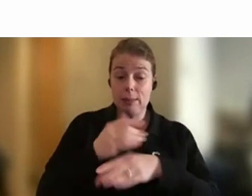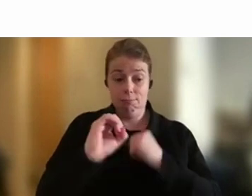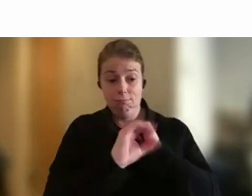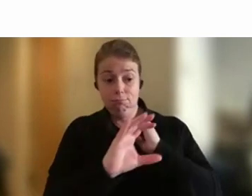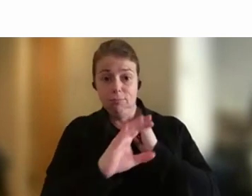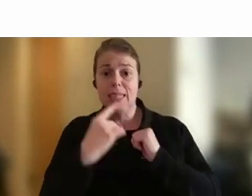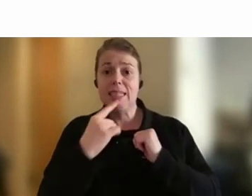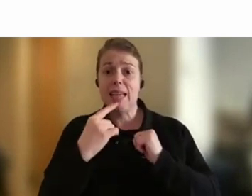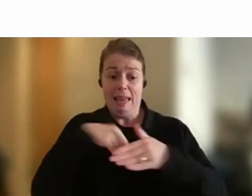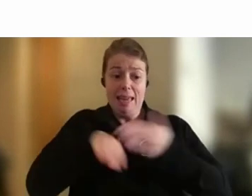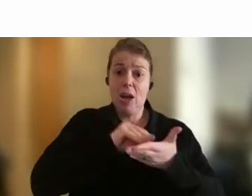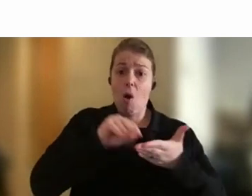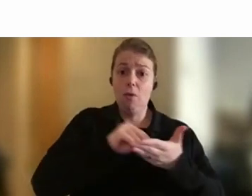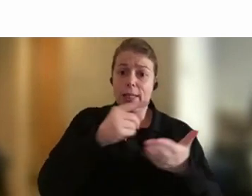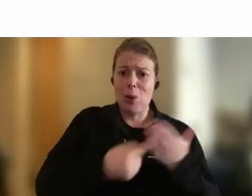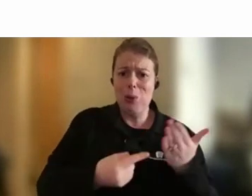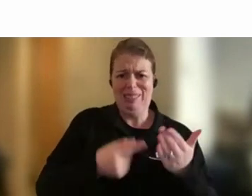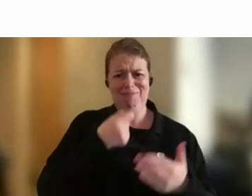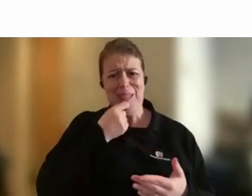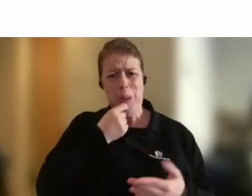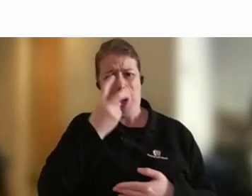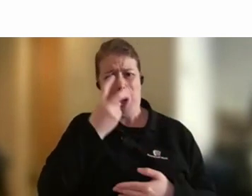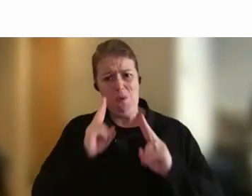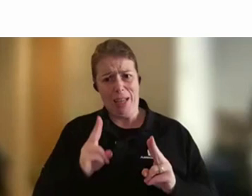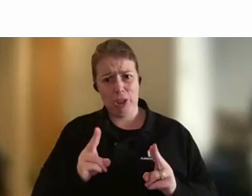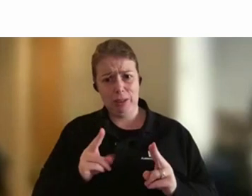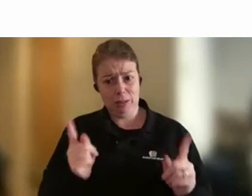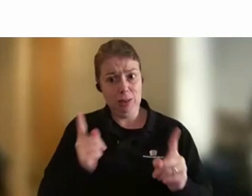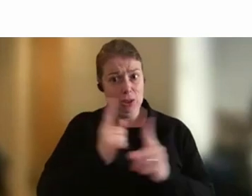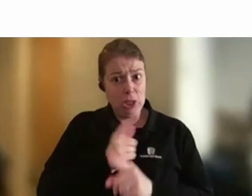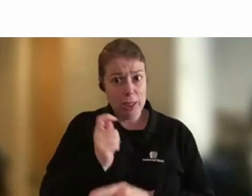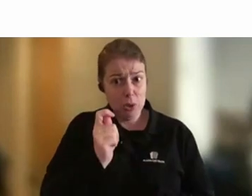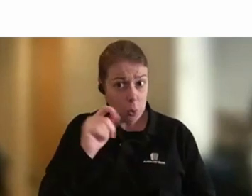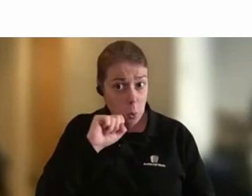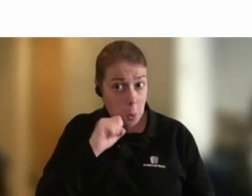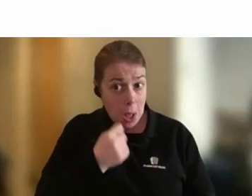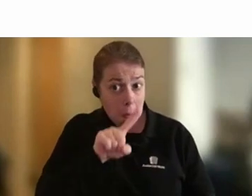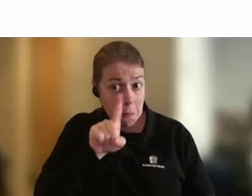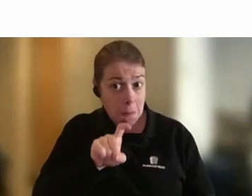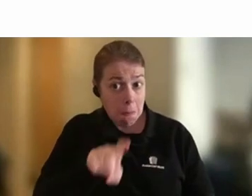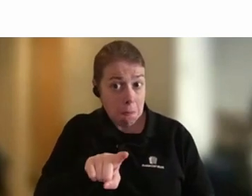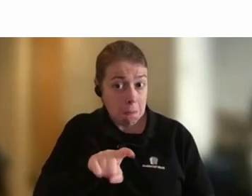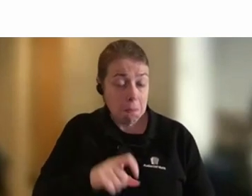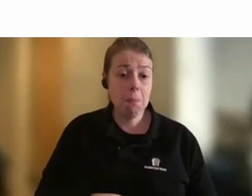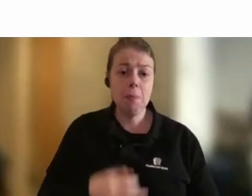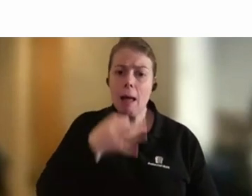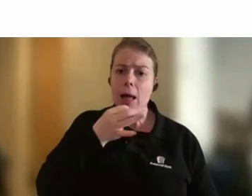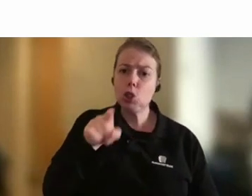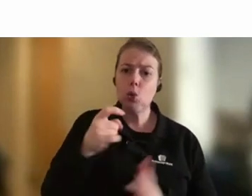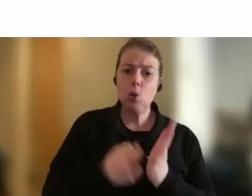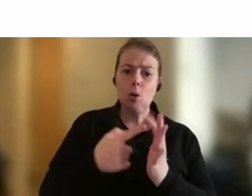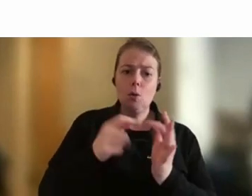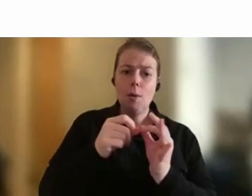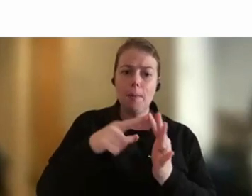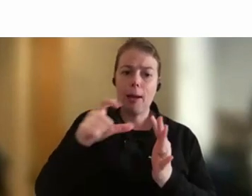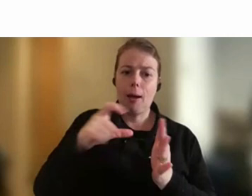outdated. Will we see this change soon? And I'd like to start with Rebecca first on this one. Thanks,